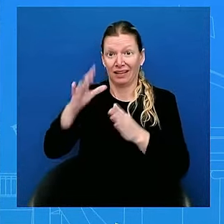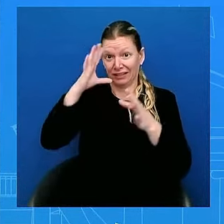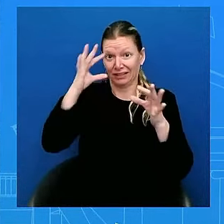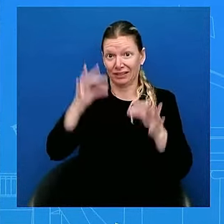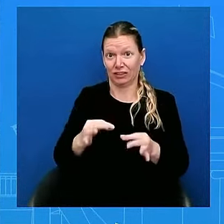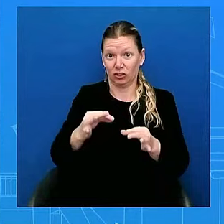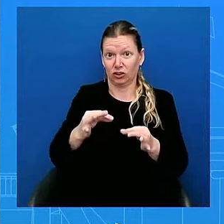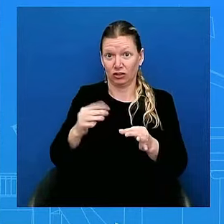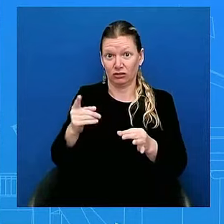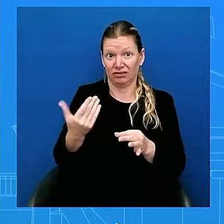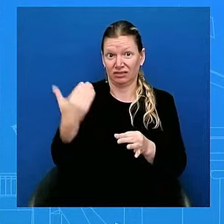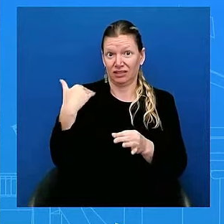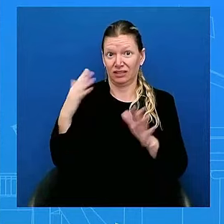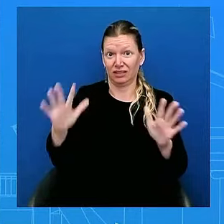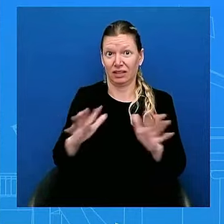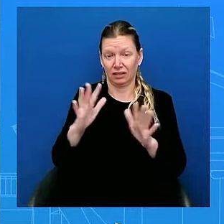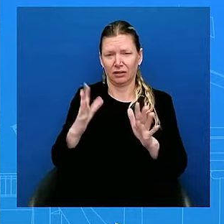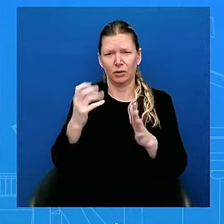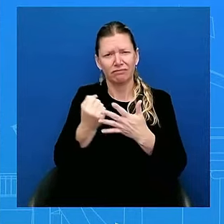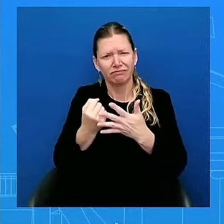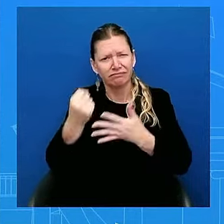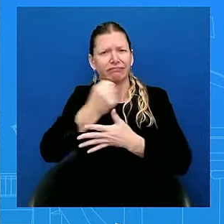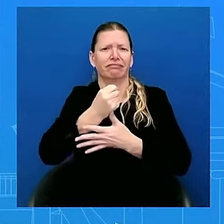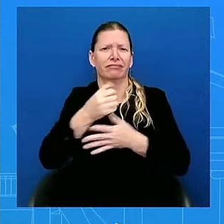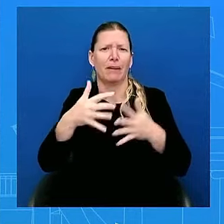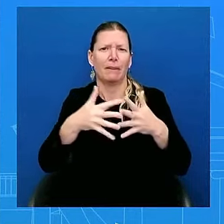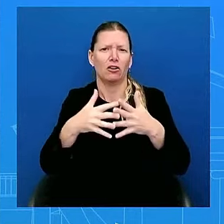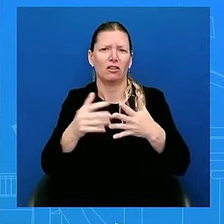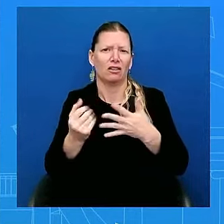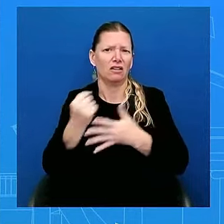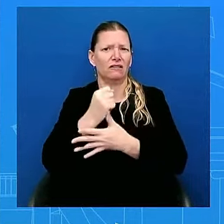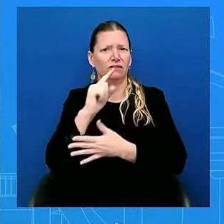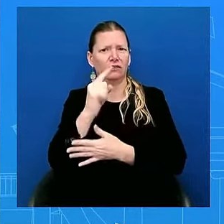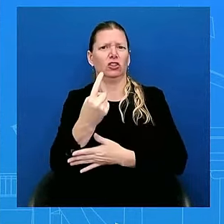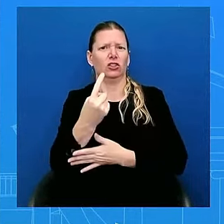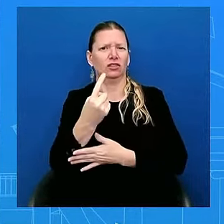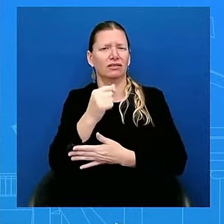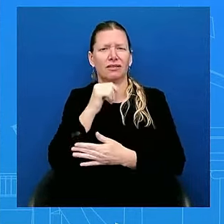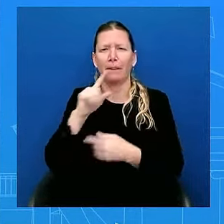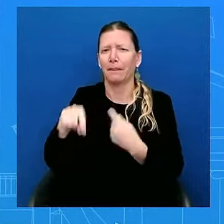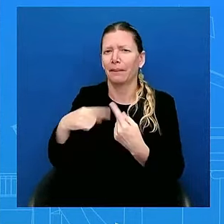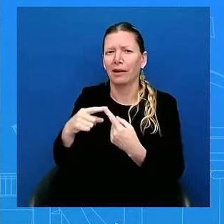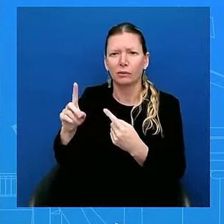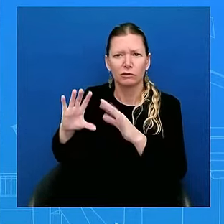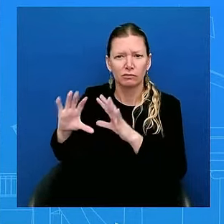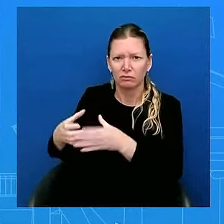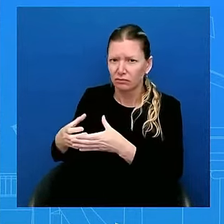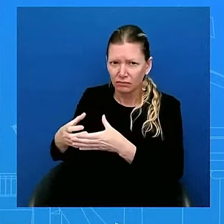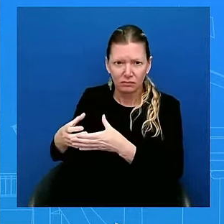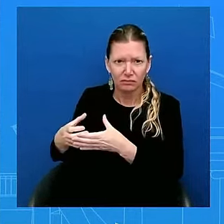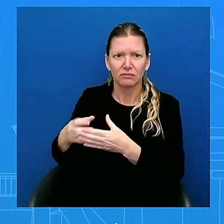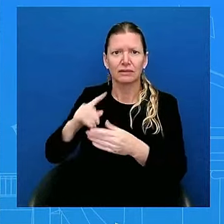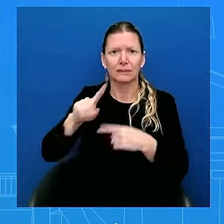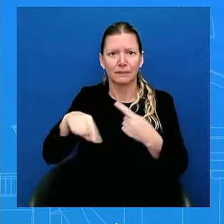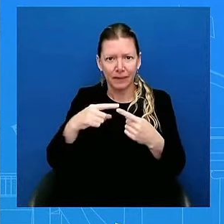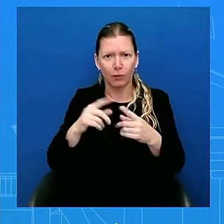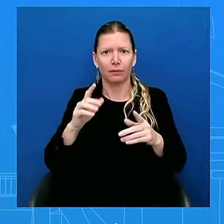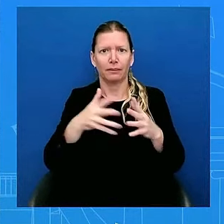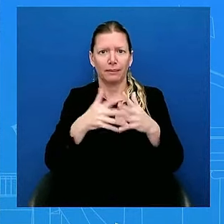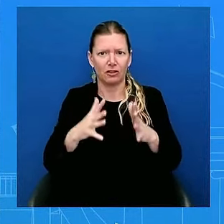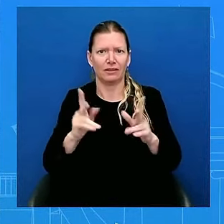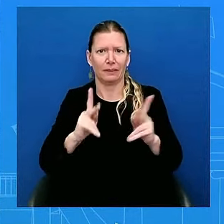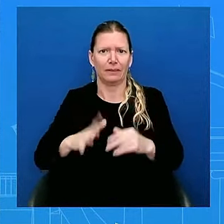people. Again, I would refer you to what he's going to say tonight. He will lay that out, speak for himself, and you will hear directly from the